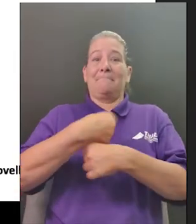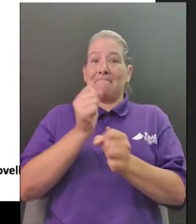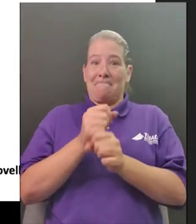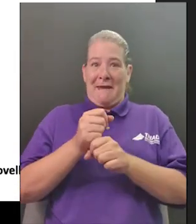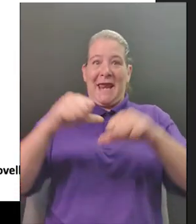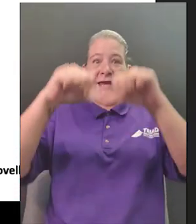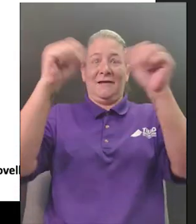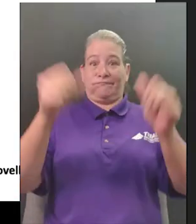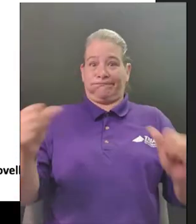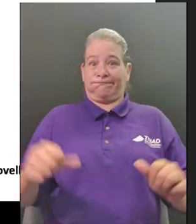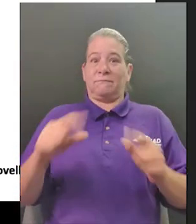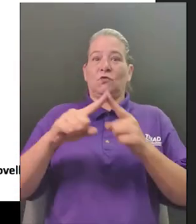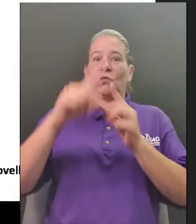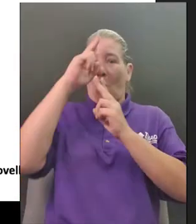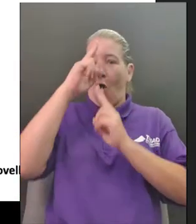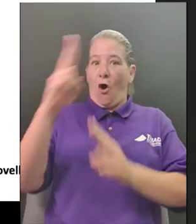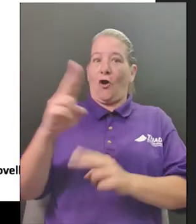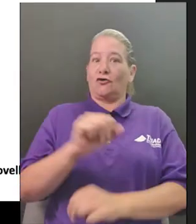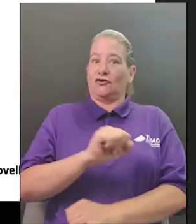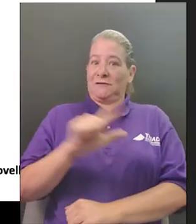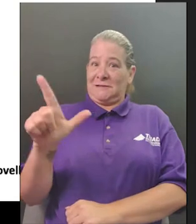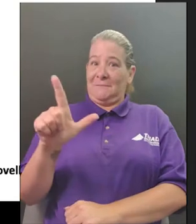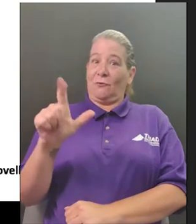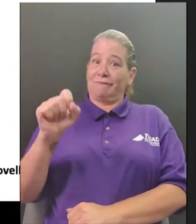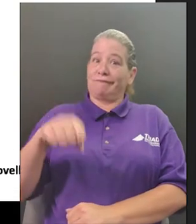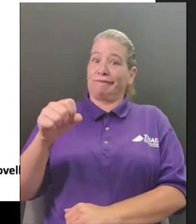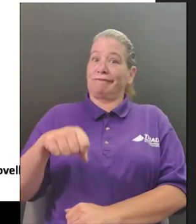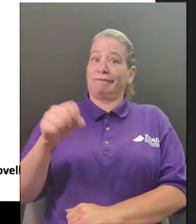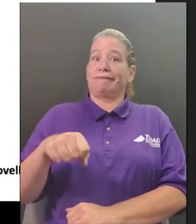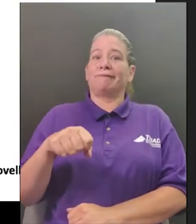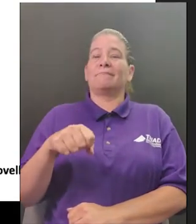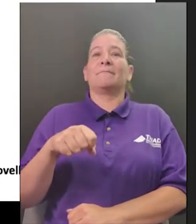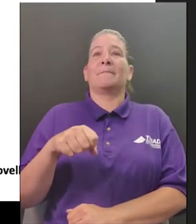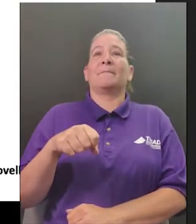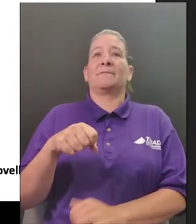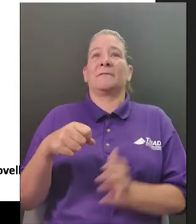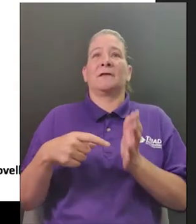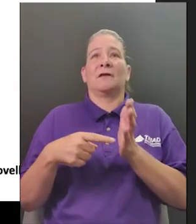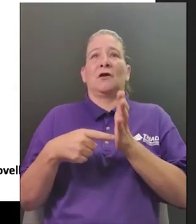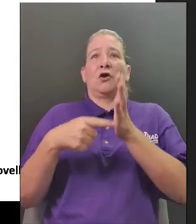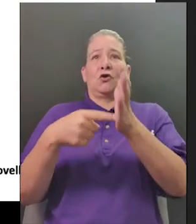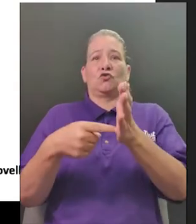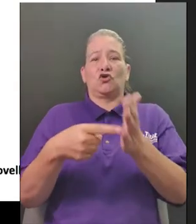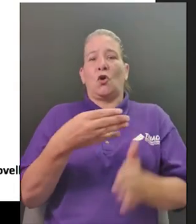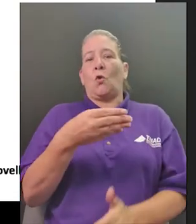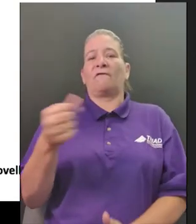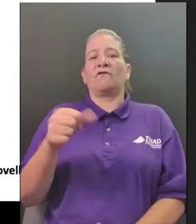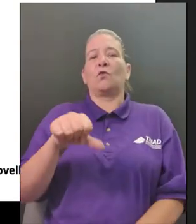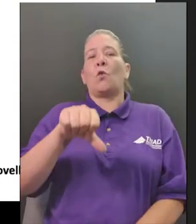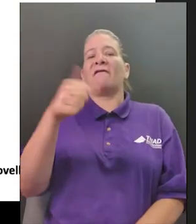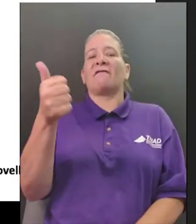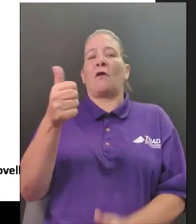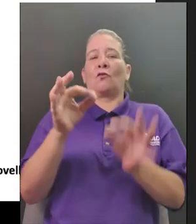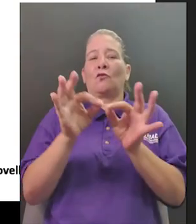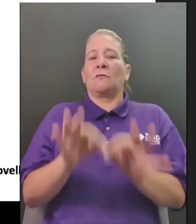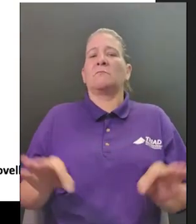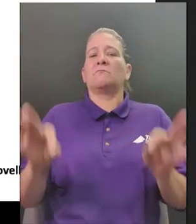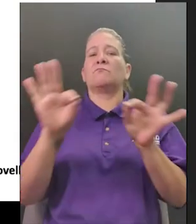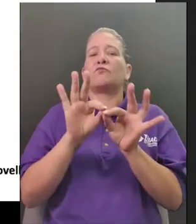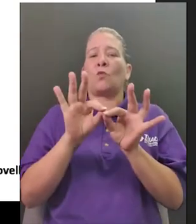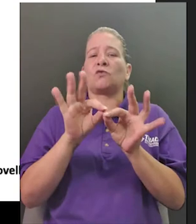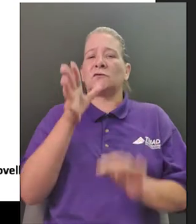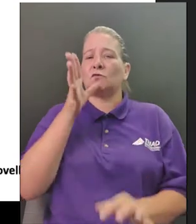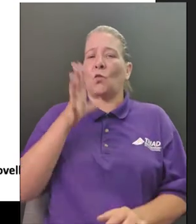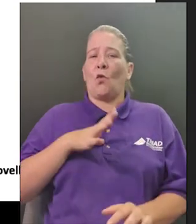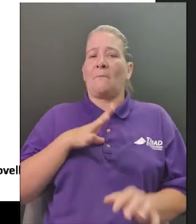find me something around the room of your house all of these things you should have in your home that